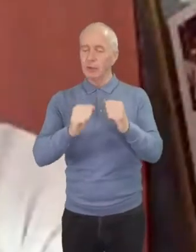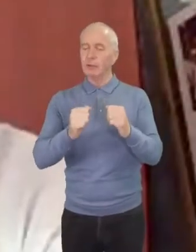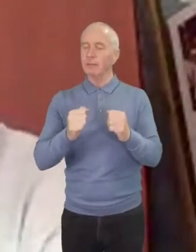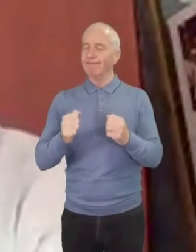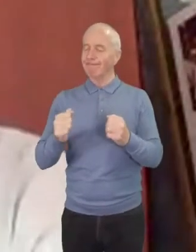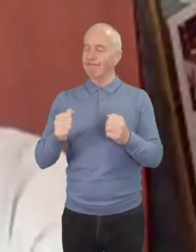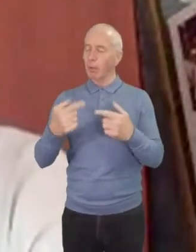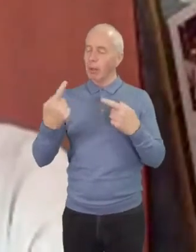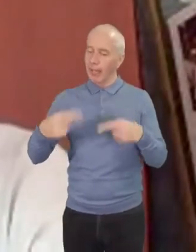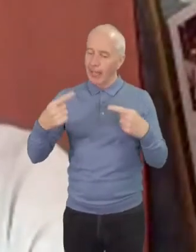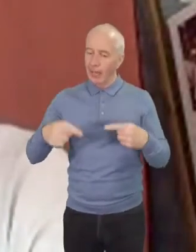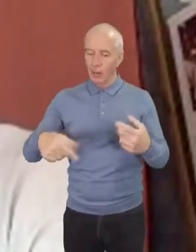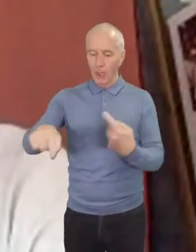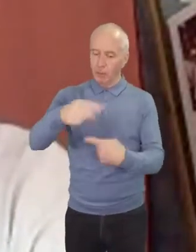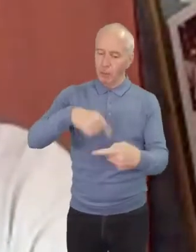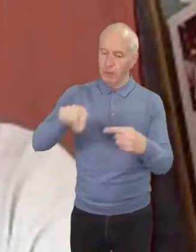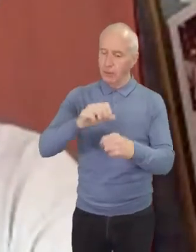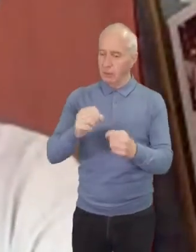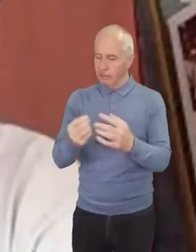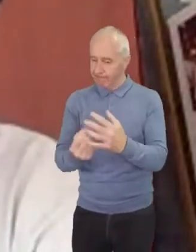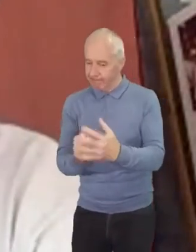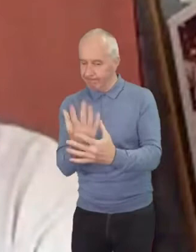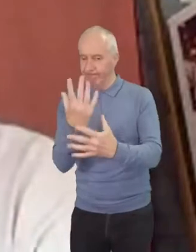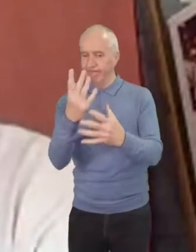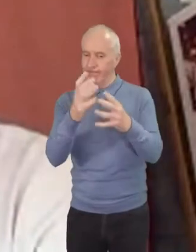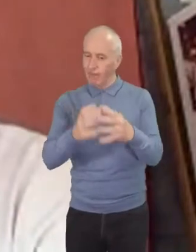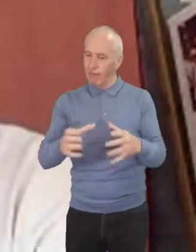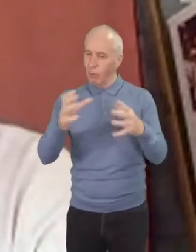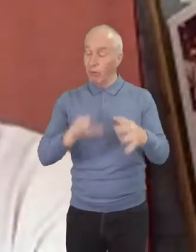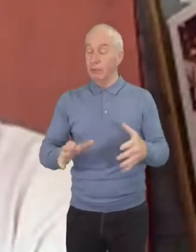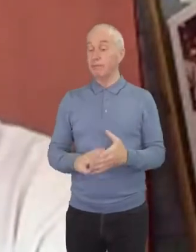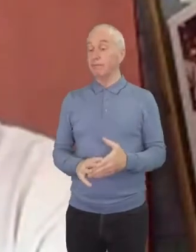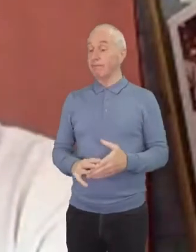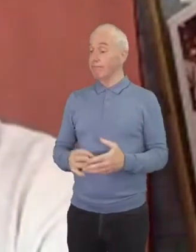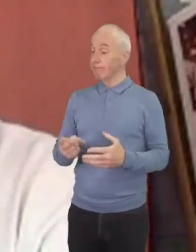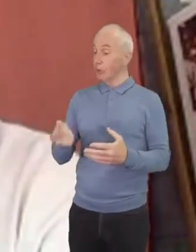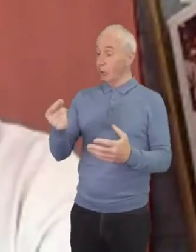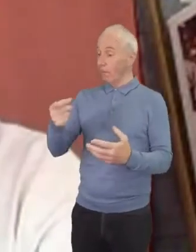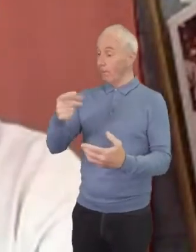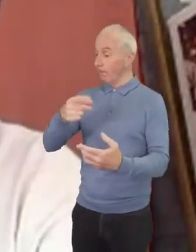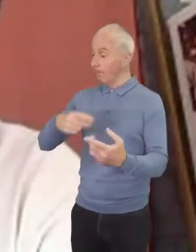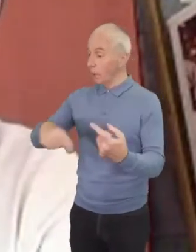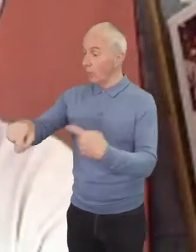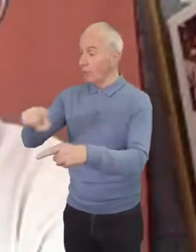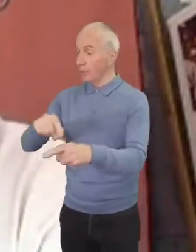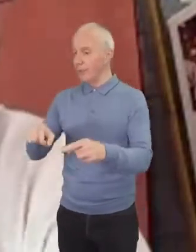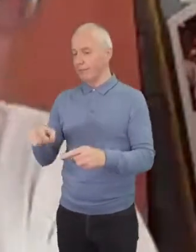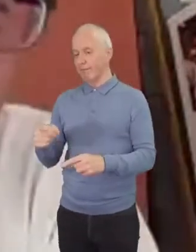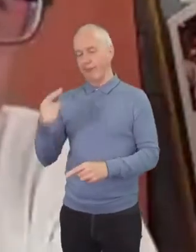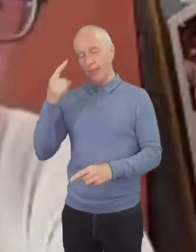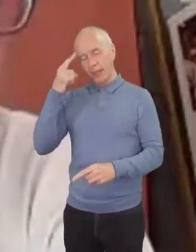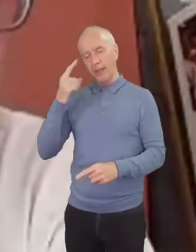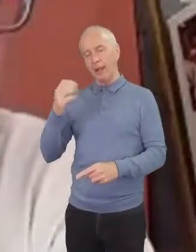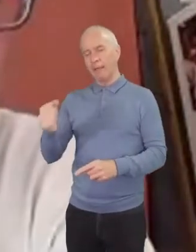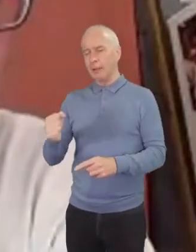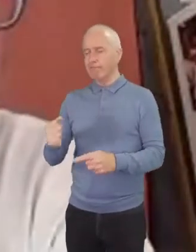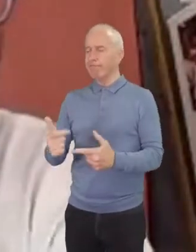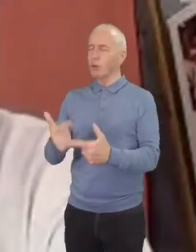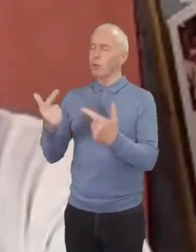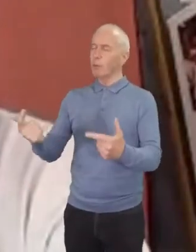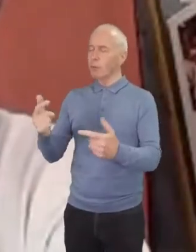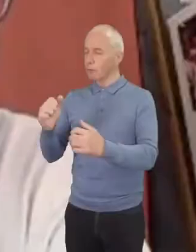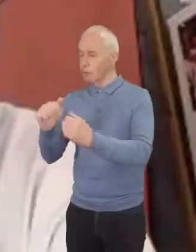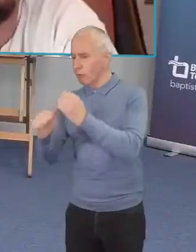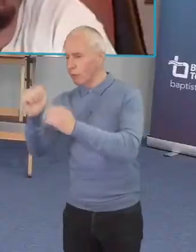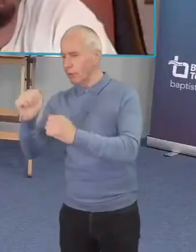community to flourish and i see some congregations in some communities that i think have a little too much structure and others